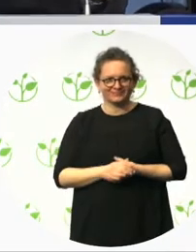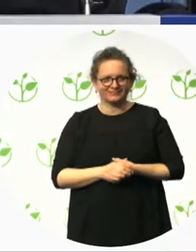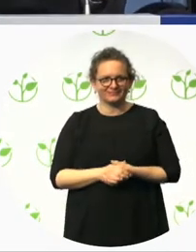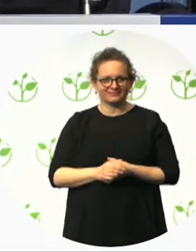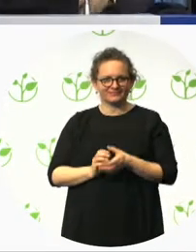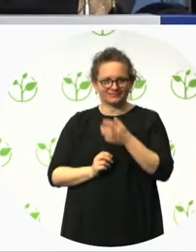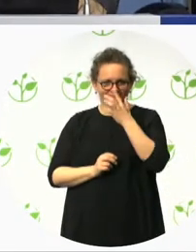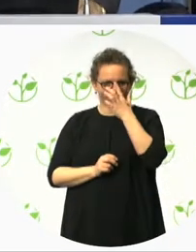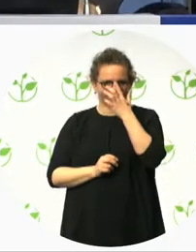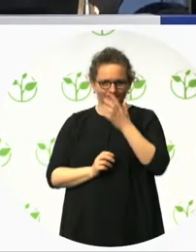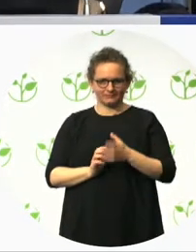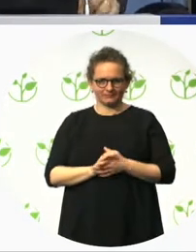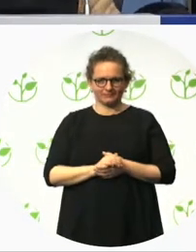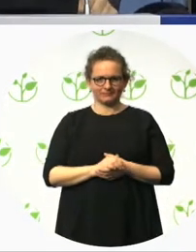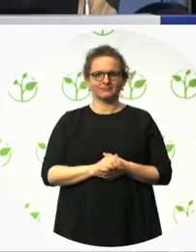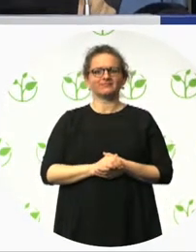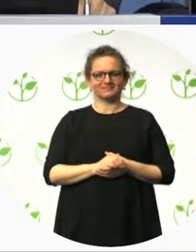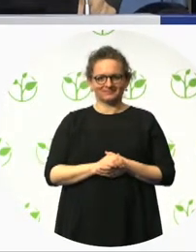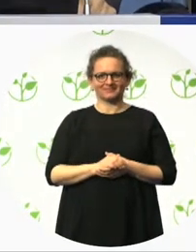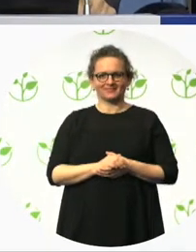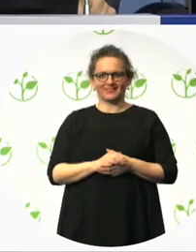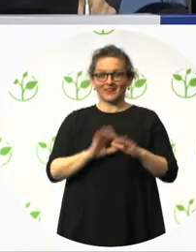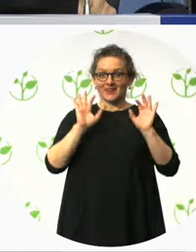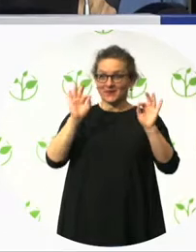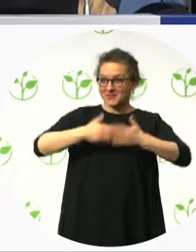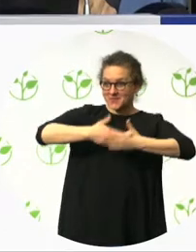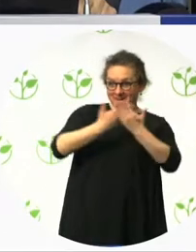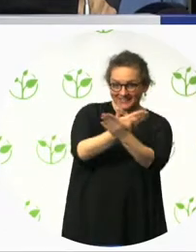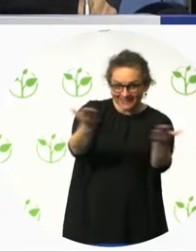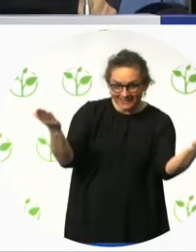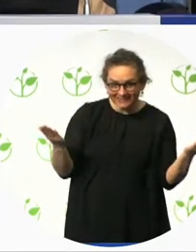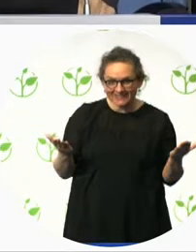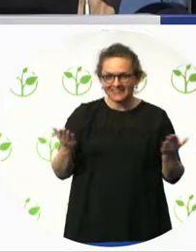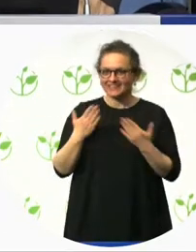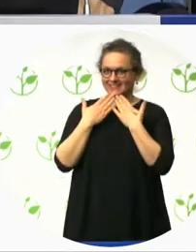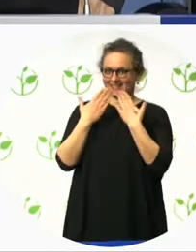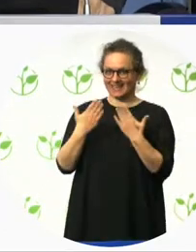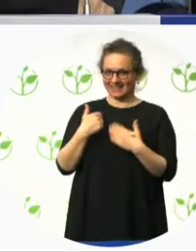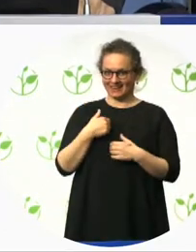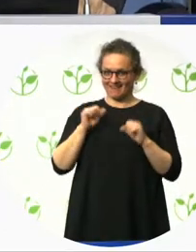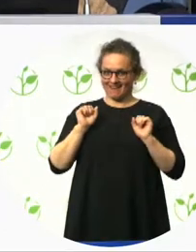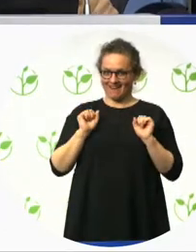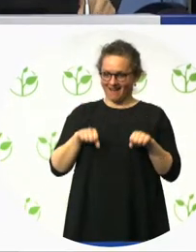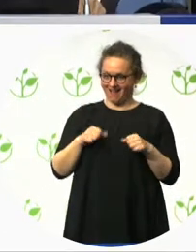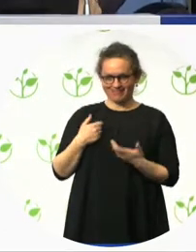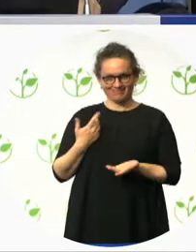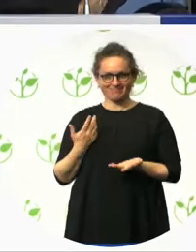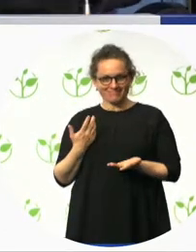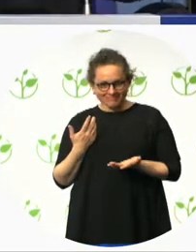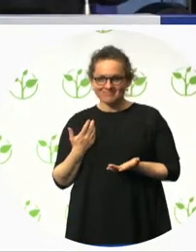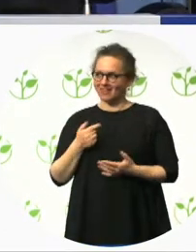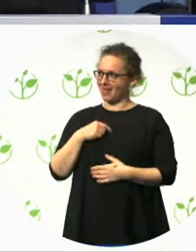Good morning and thank you very much to Zero Project for selecting this initiative as Innovative Practice 2018.